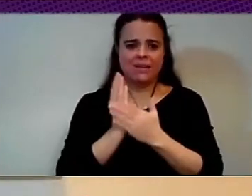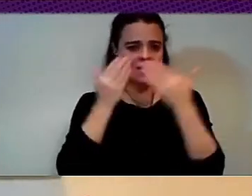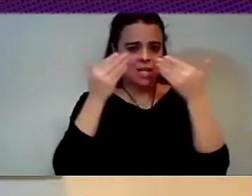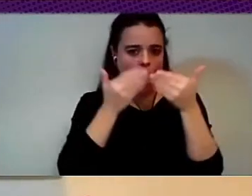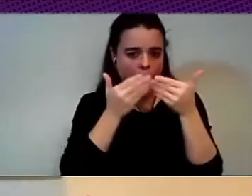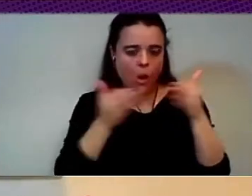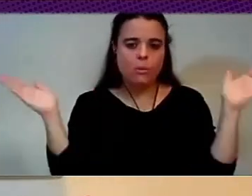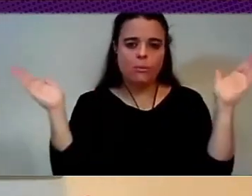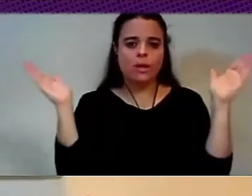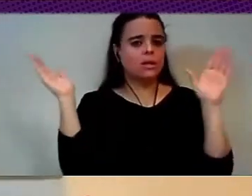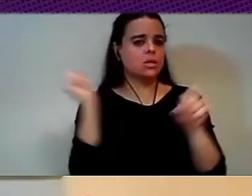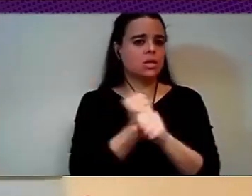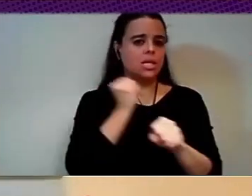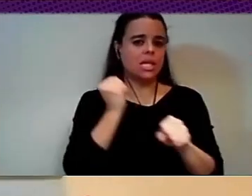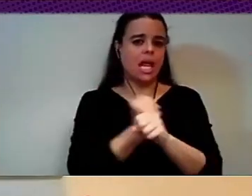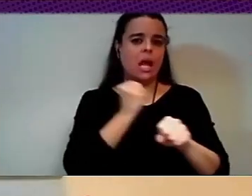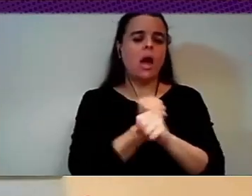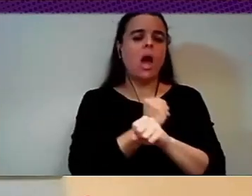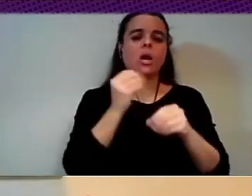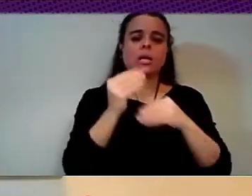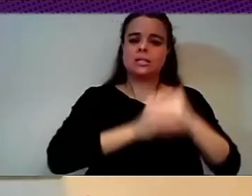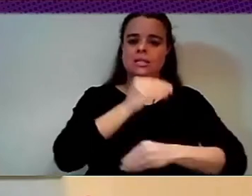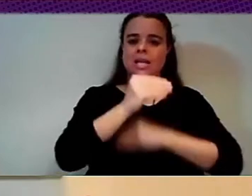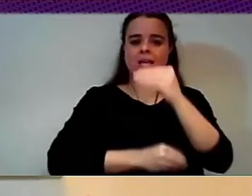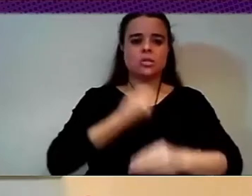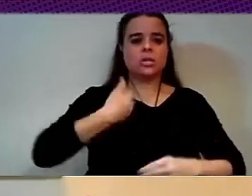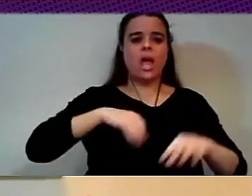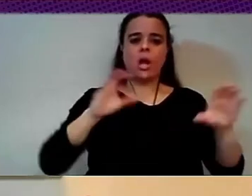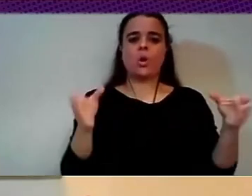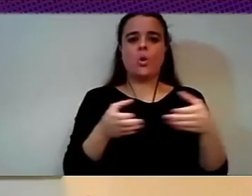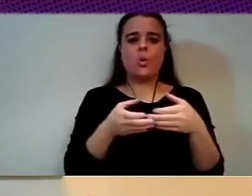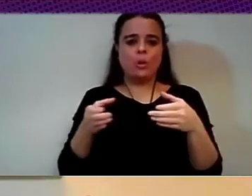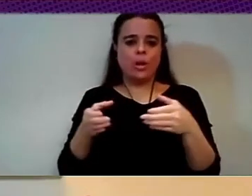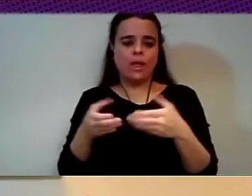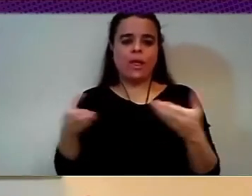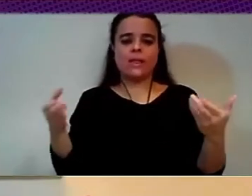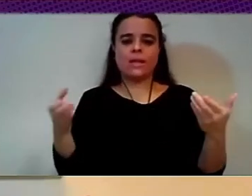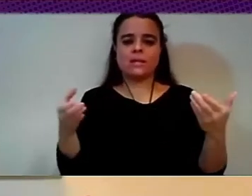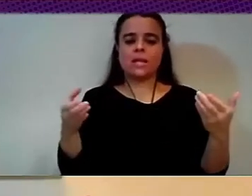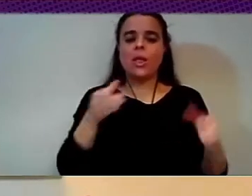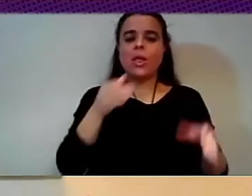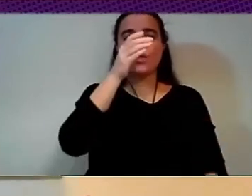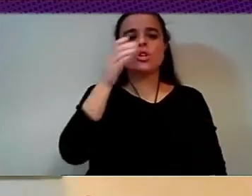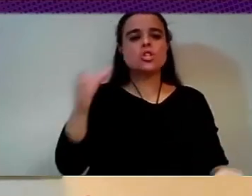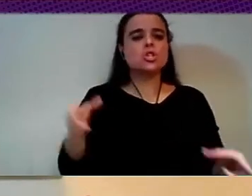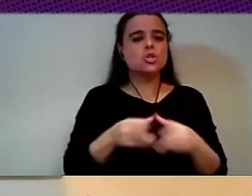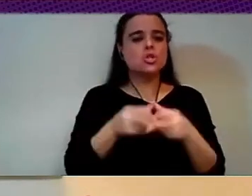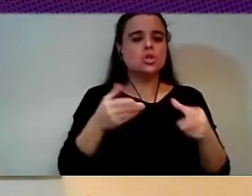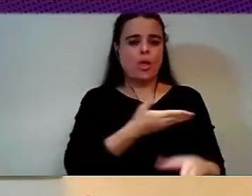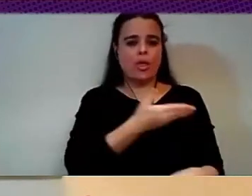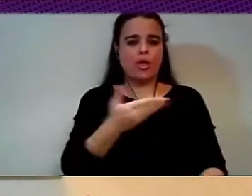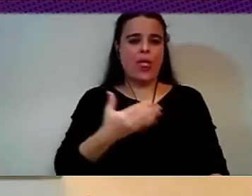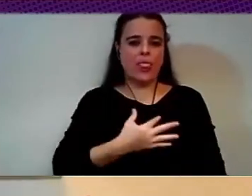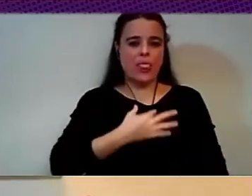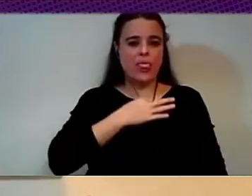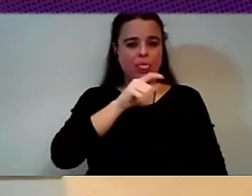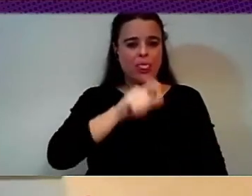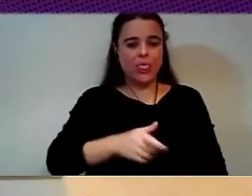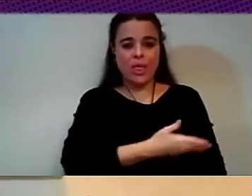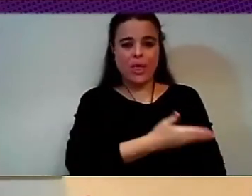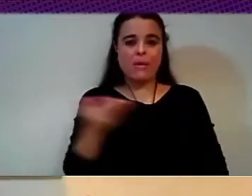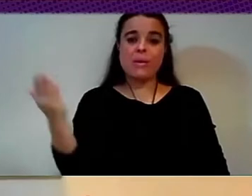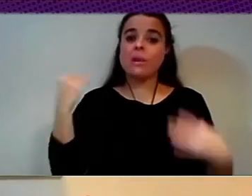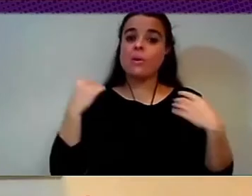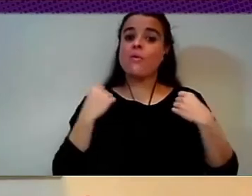lots of startups that at the moment are creating alternatives, but they're not strong enough. So we need a lot of public investments, also public